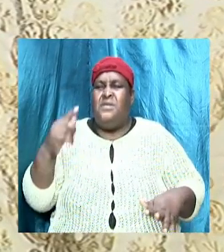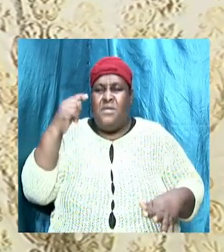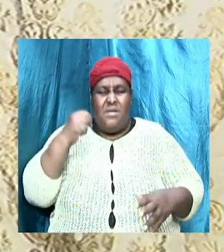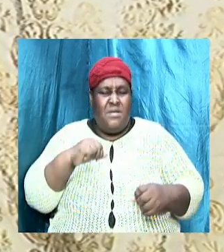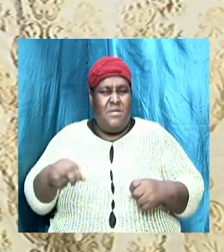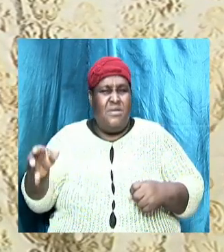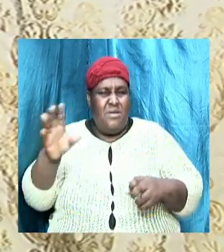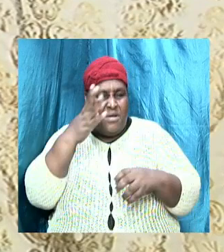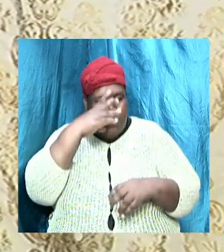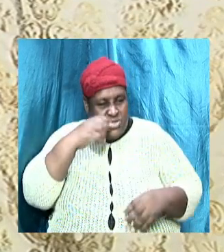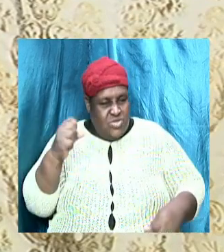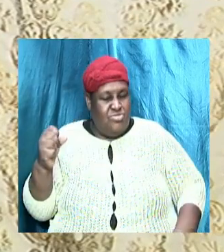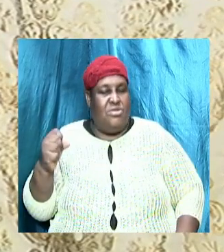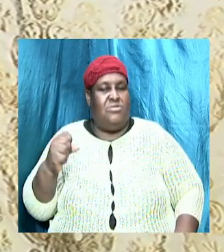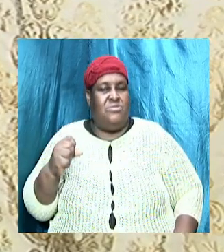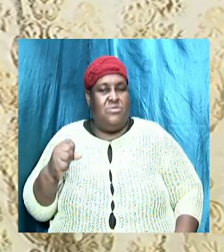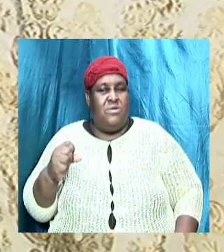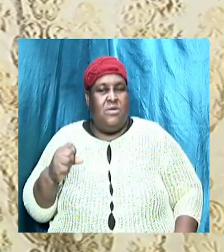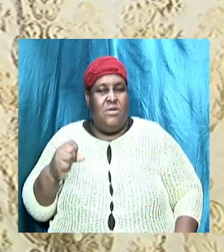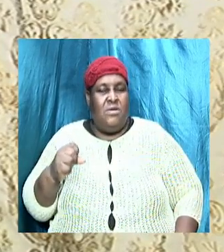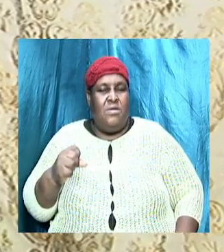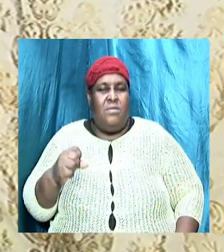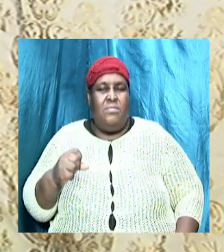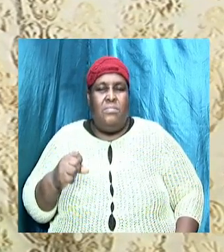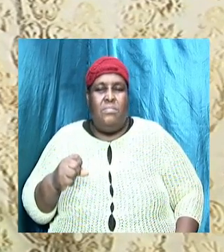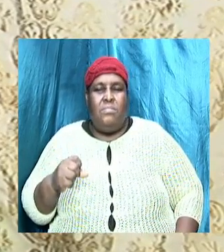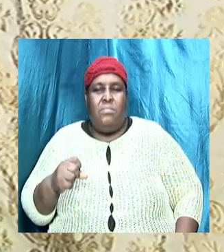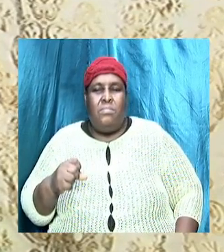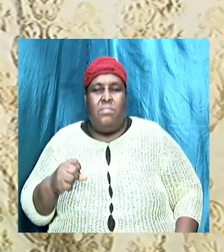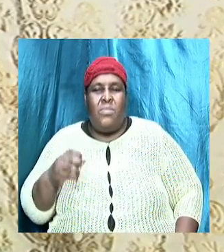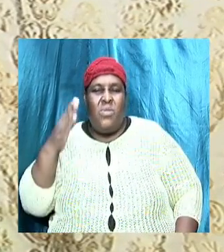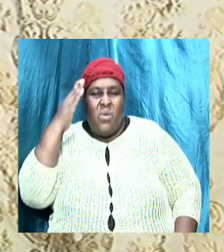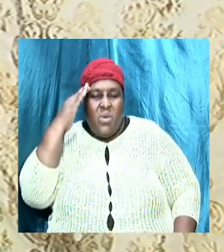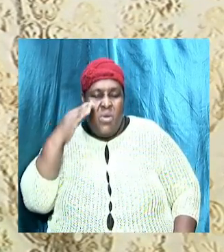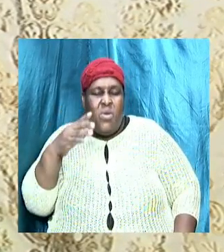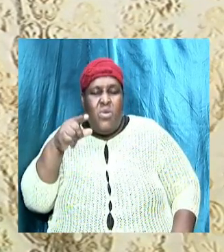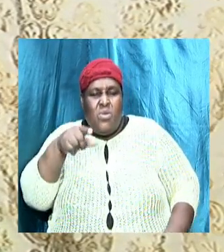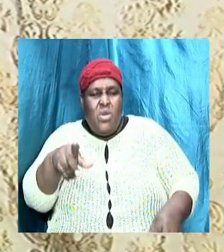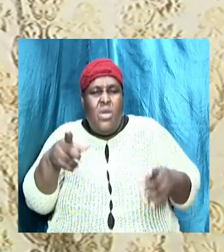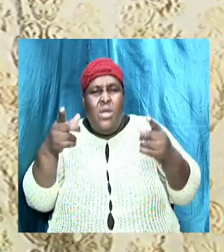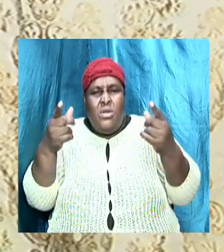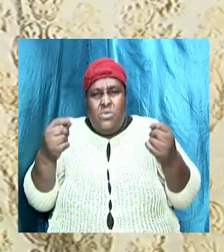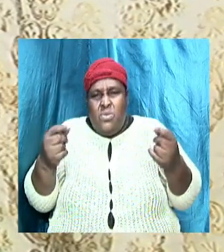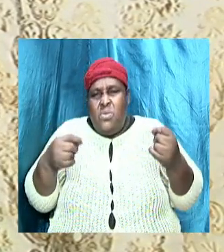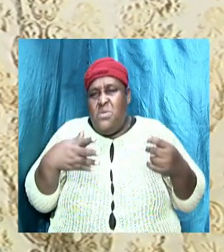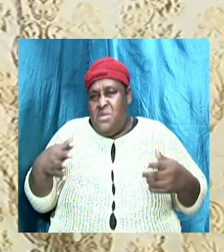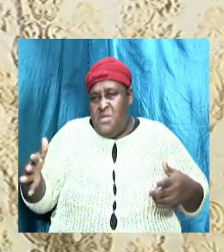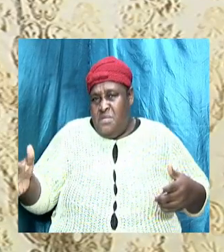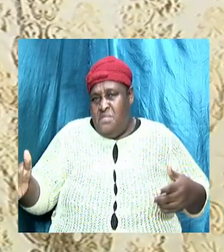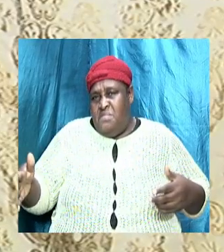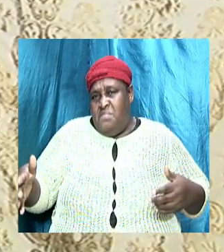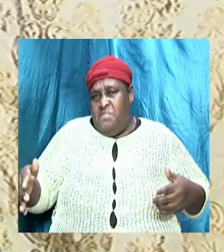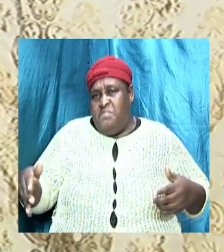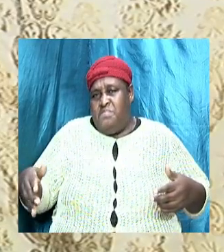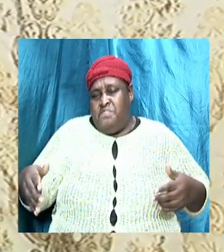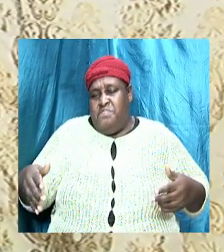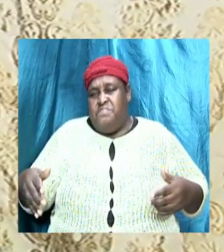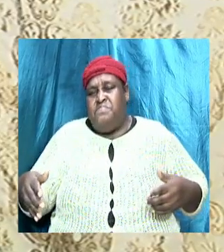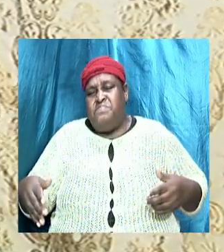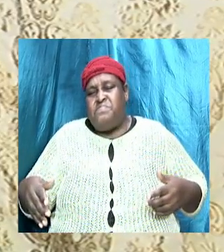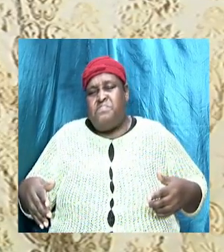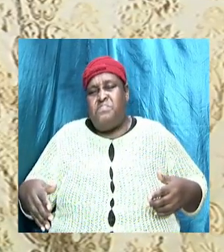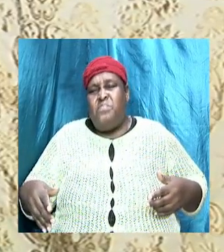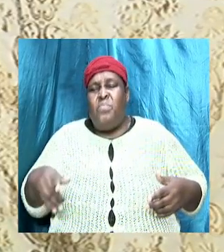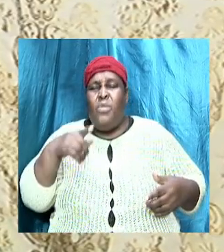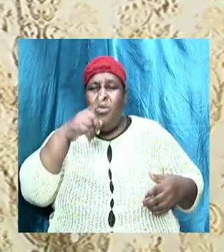I'm not going to go down into it because you're going to find out that you will do the things that you think. I don't want to run ahead of myself, but